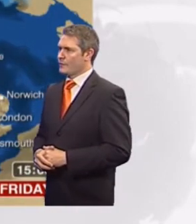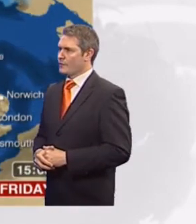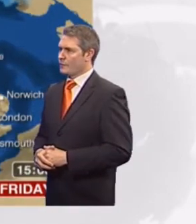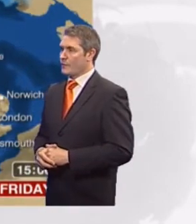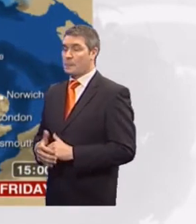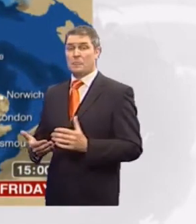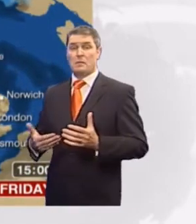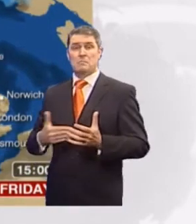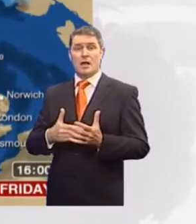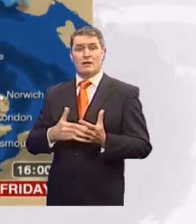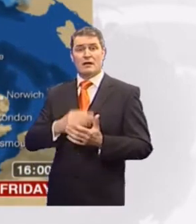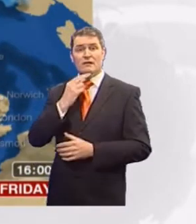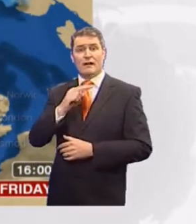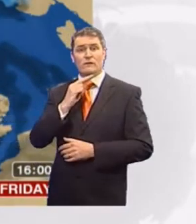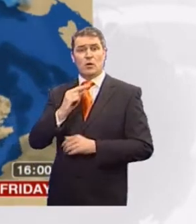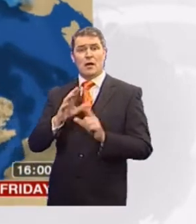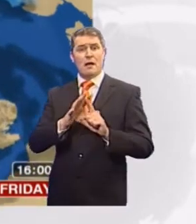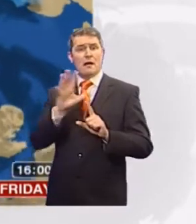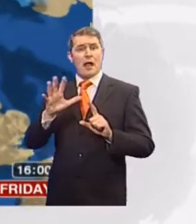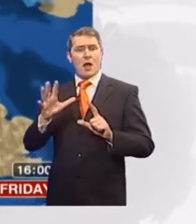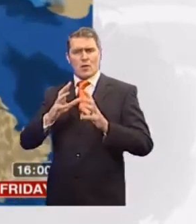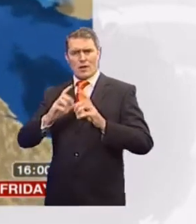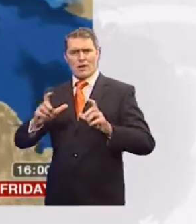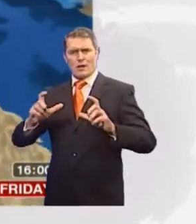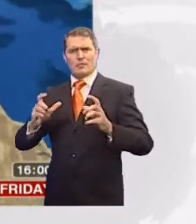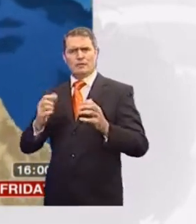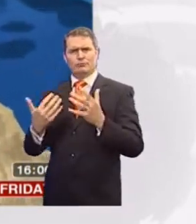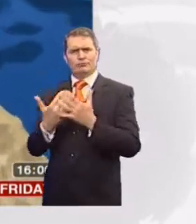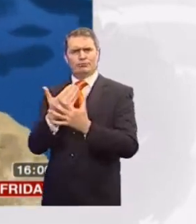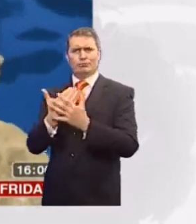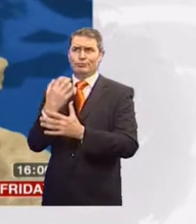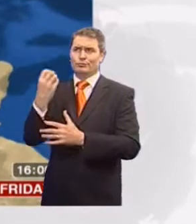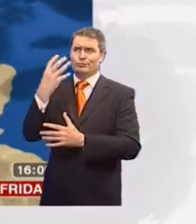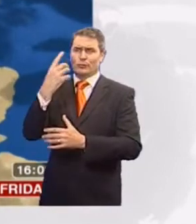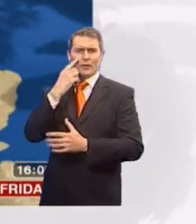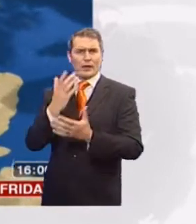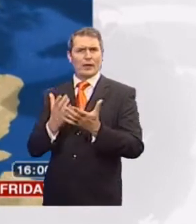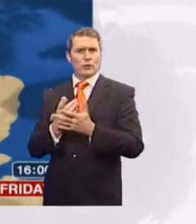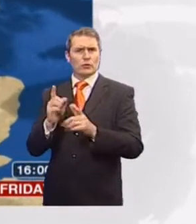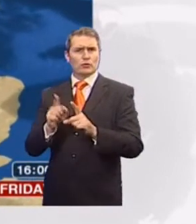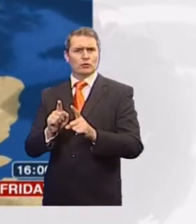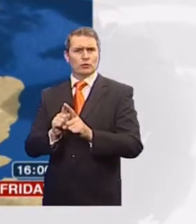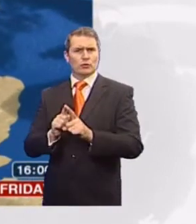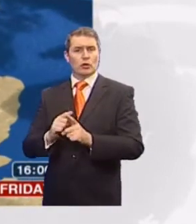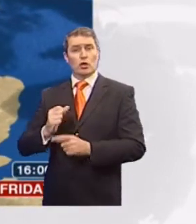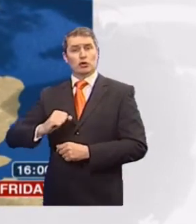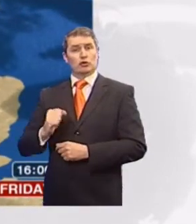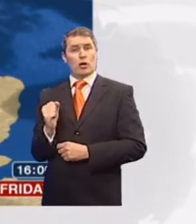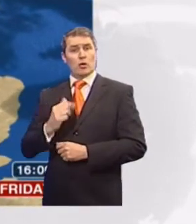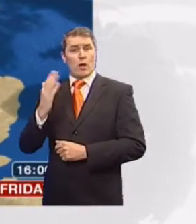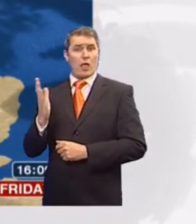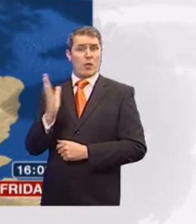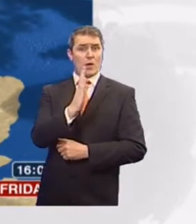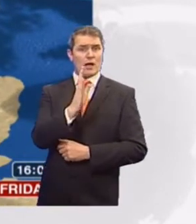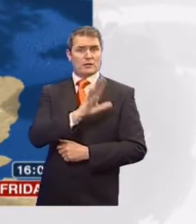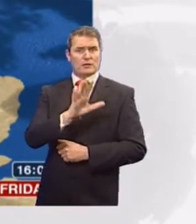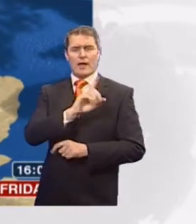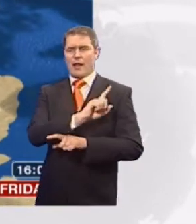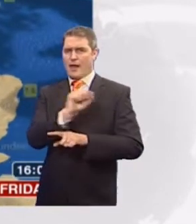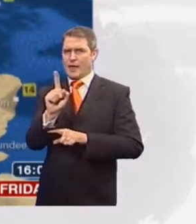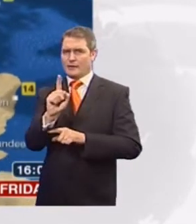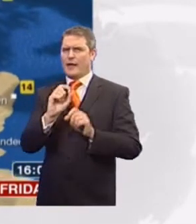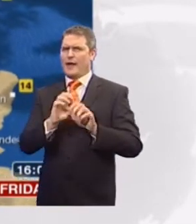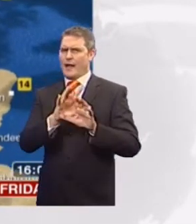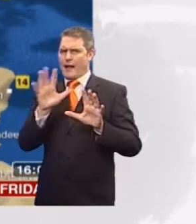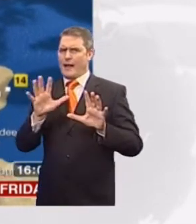And yes, the cloud will build up a touch here. But further north, Scotland and Northern Ireland are largely dry and sunny days, the exception being the far north-west of Scotland, where cloud will build later on, and